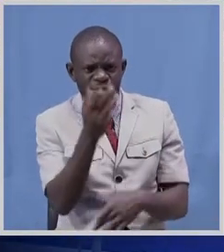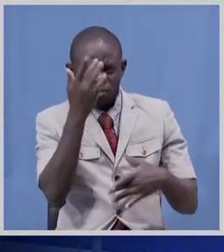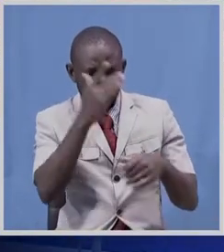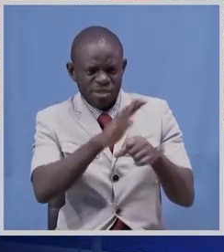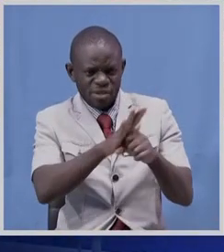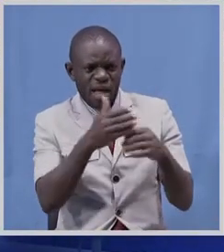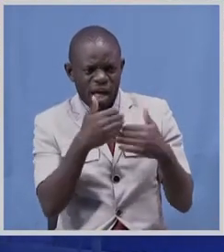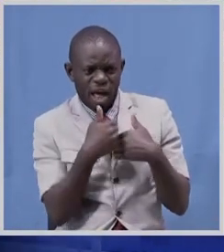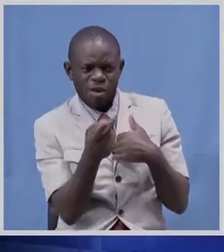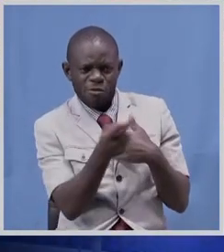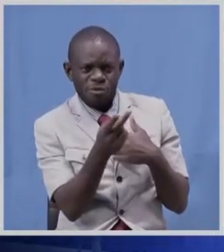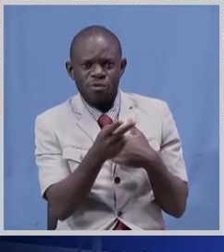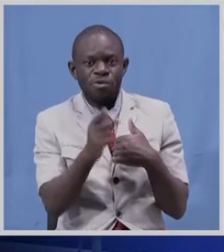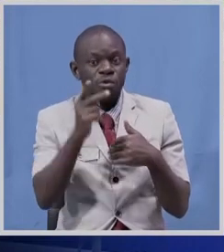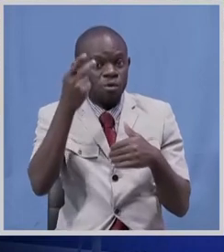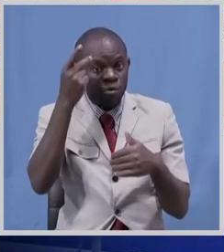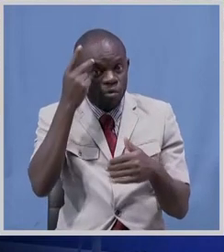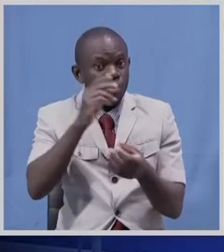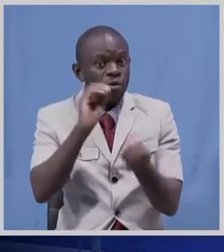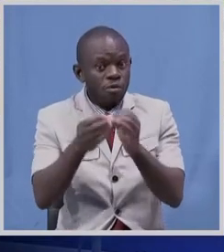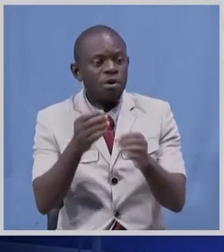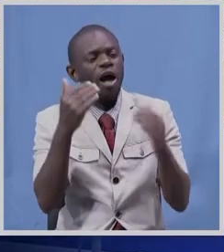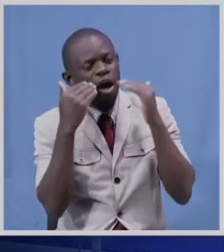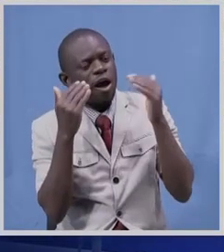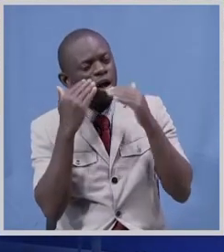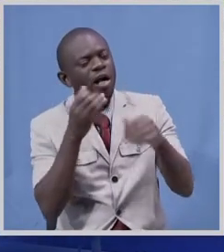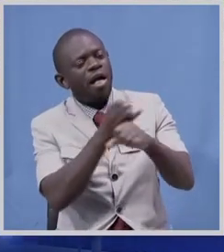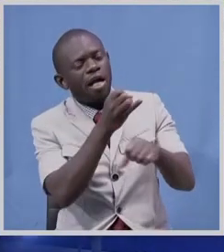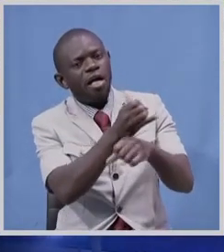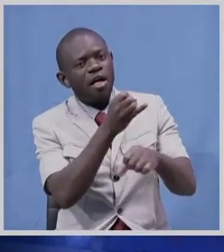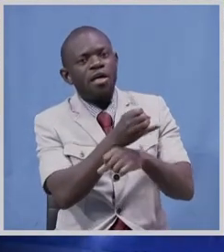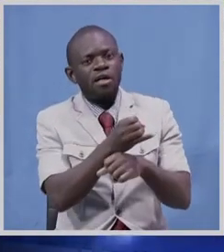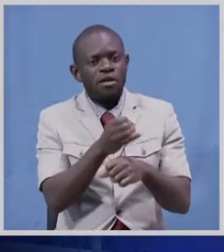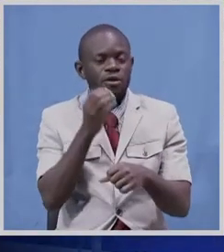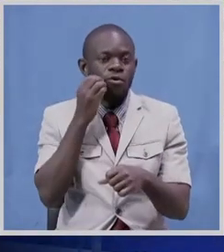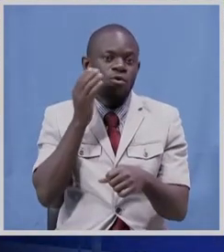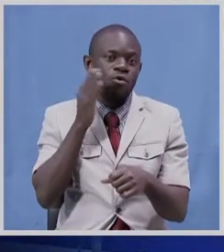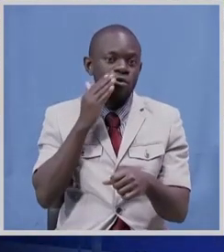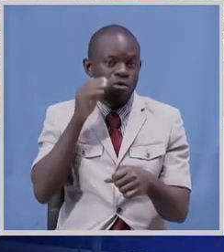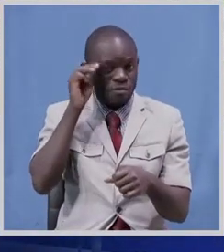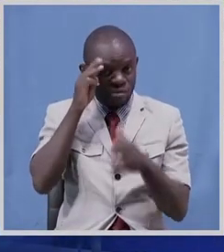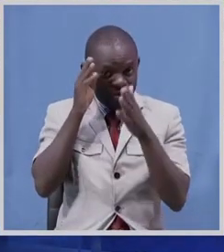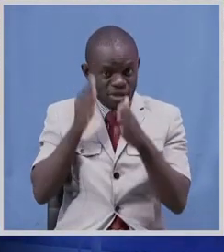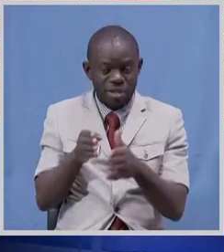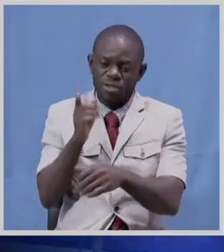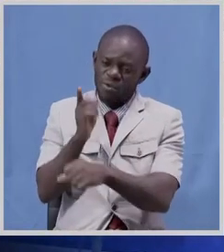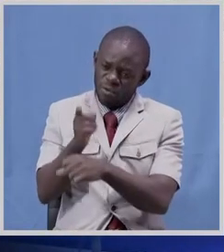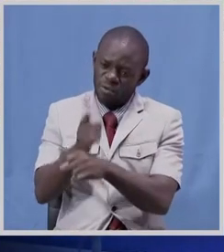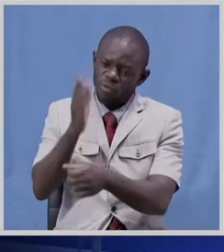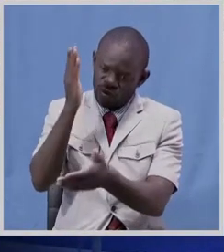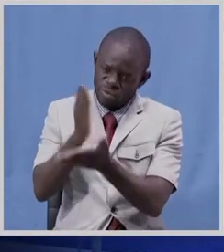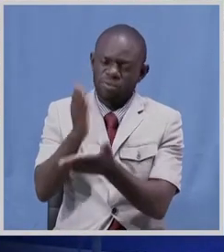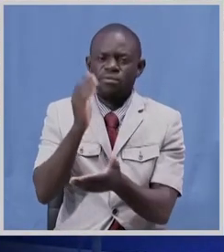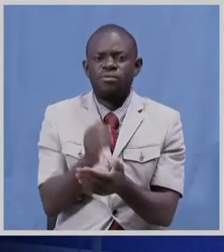course of duty speaking when he received food and covet 19 supplies from the islamic educational trust of zambia to the zambia correctional